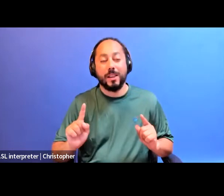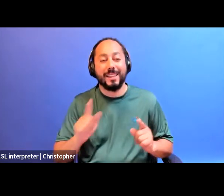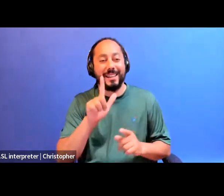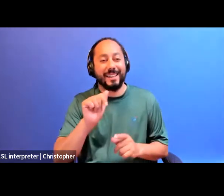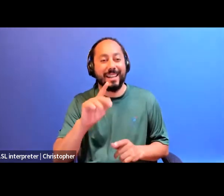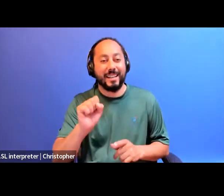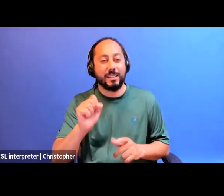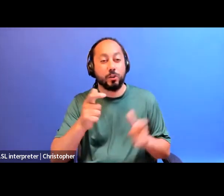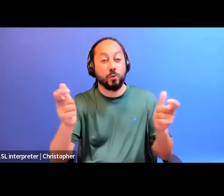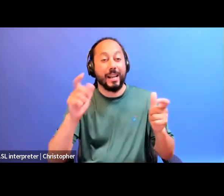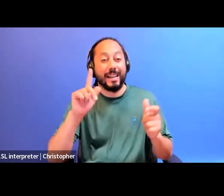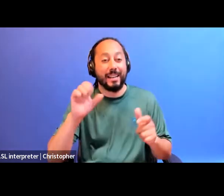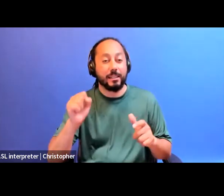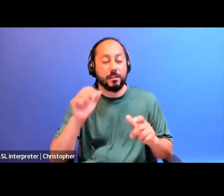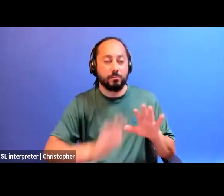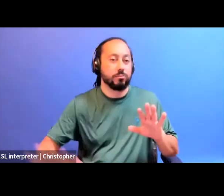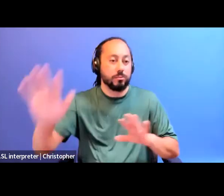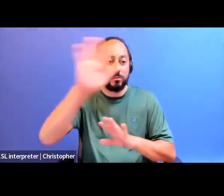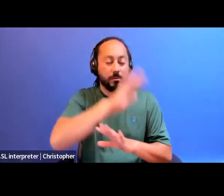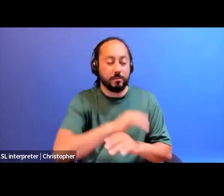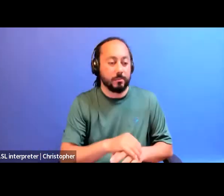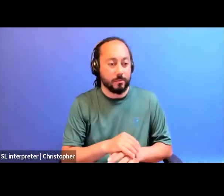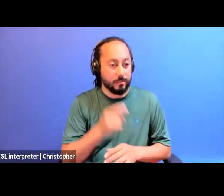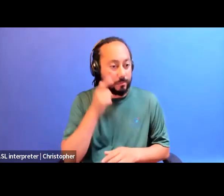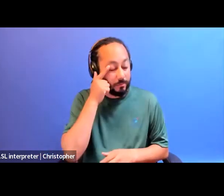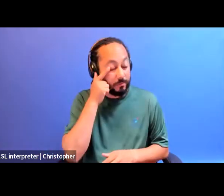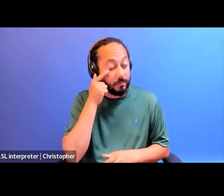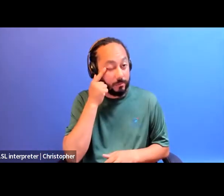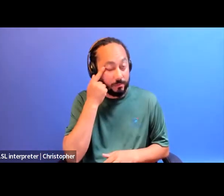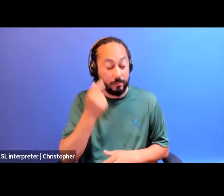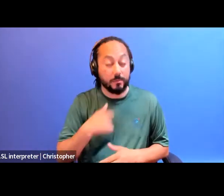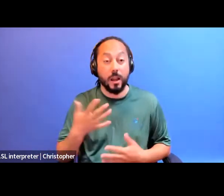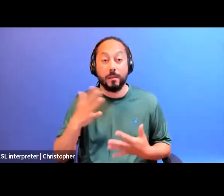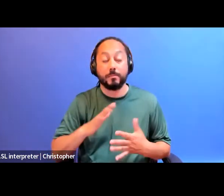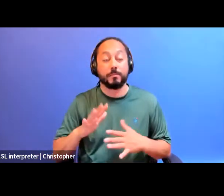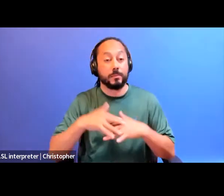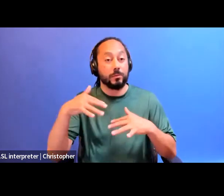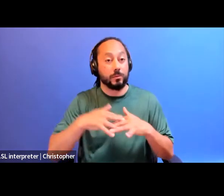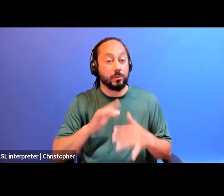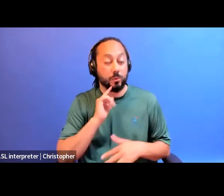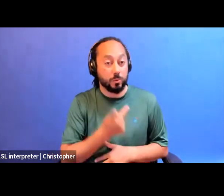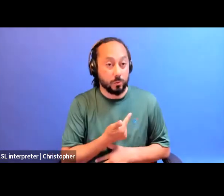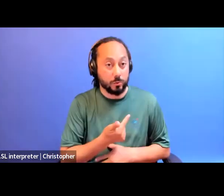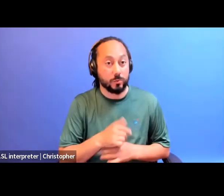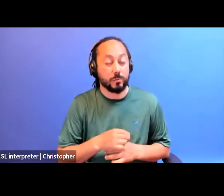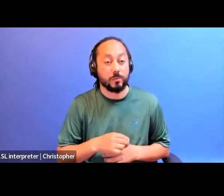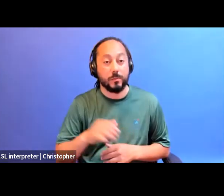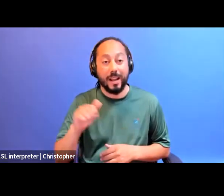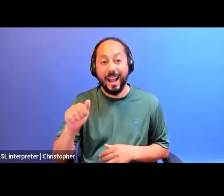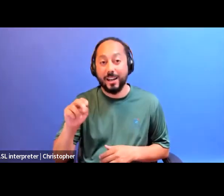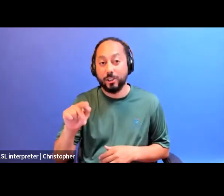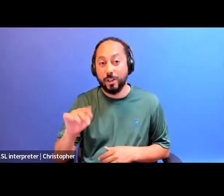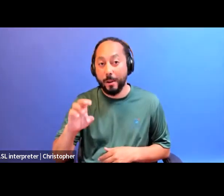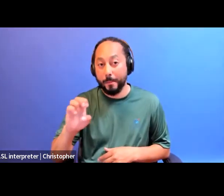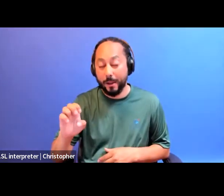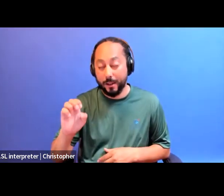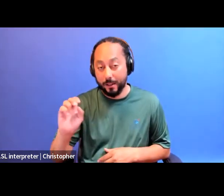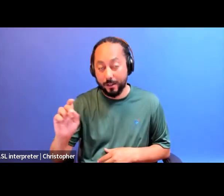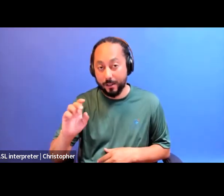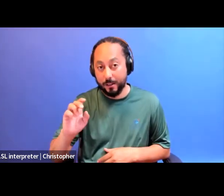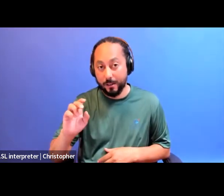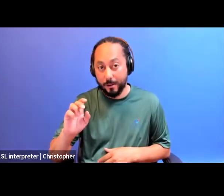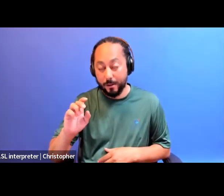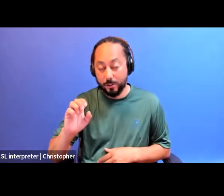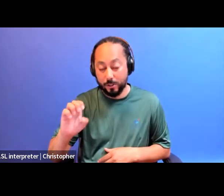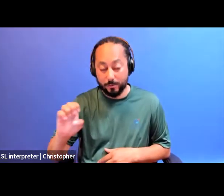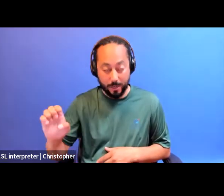I am Indigiaqueer, I'm Anishinaabek Kwe, and I'm very proud to be part of many